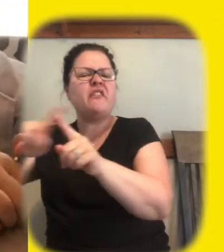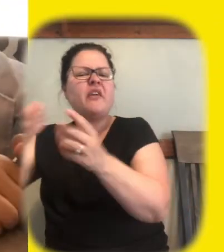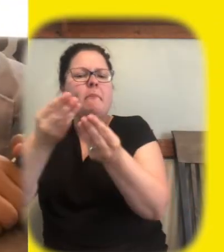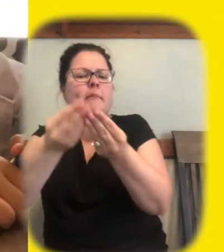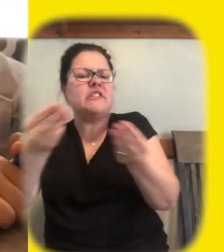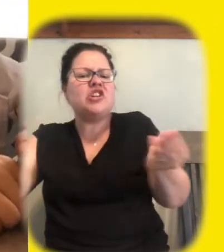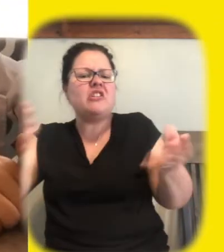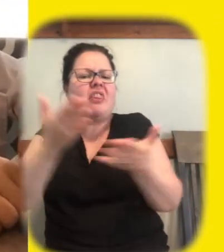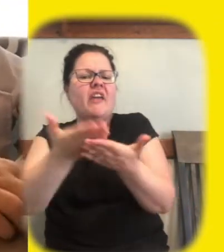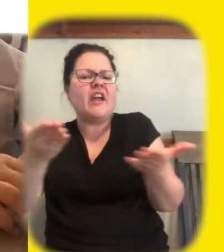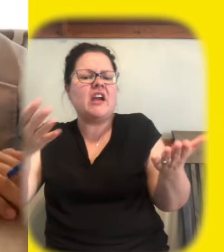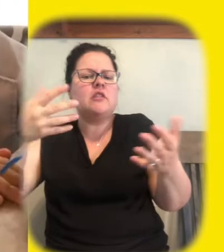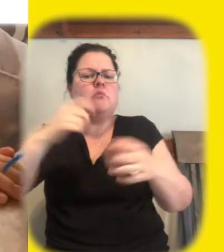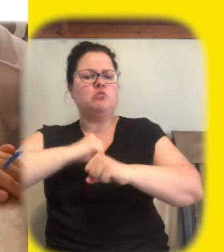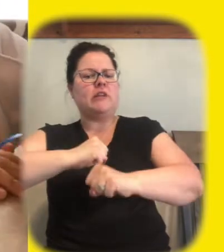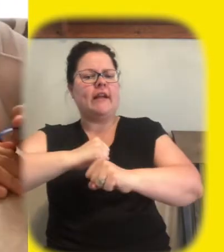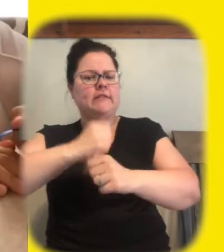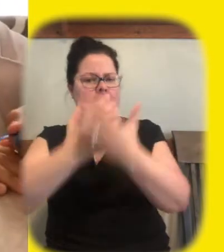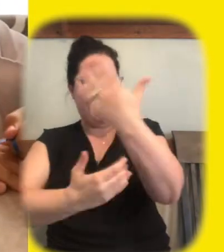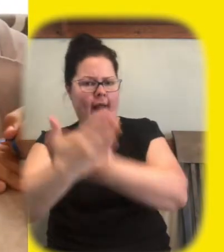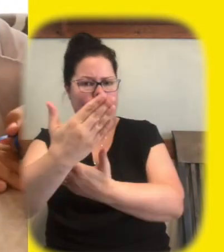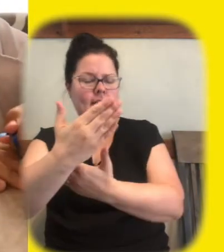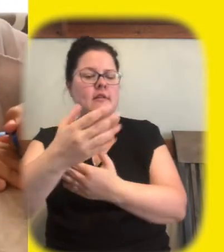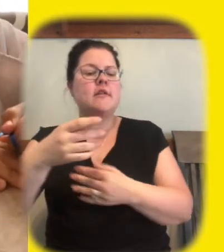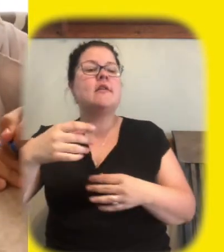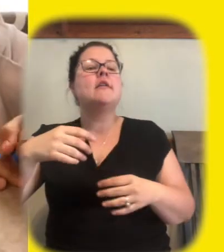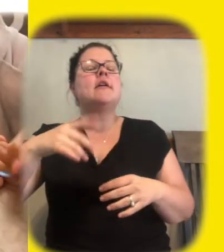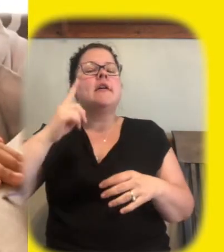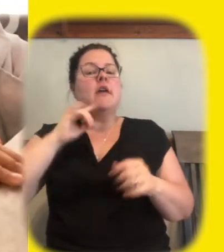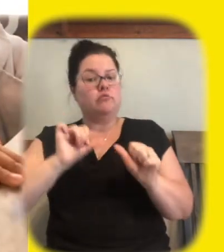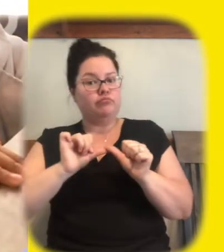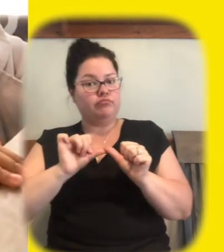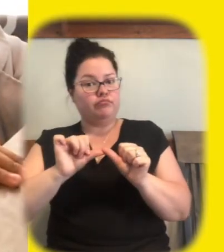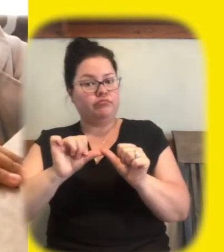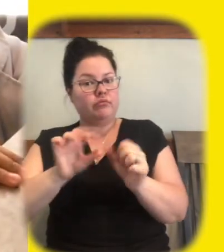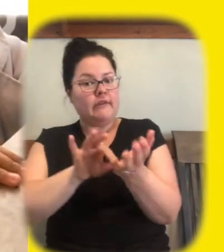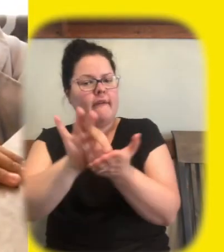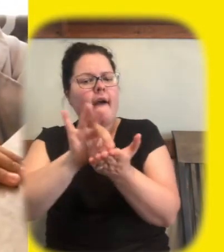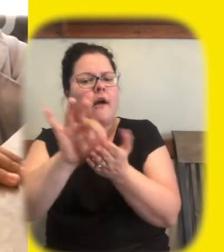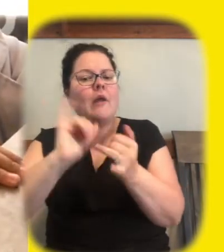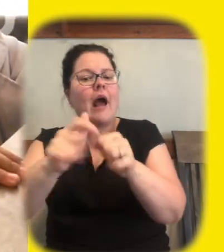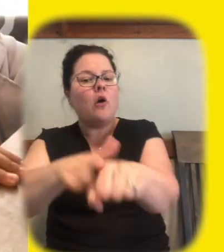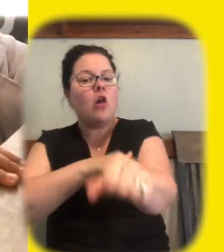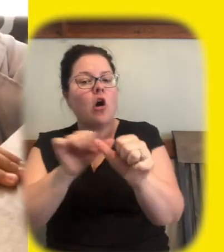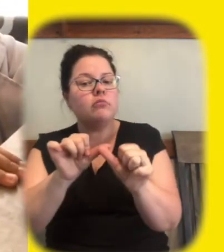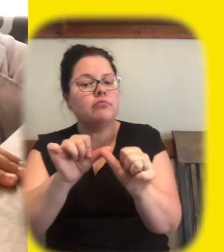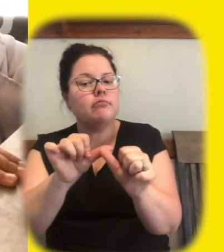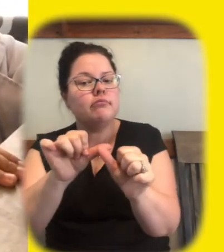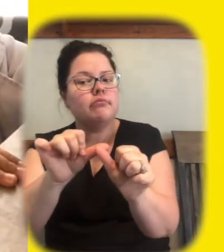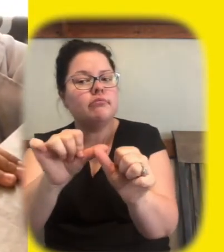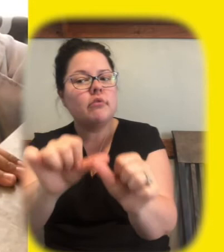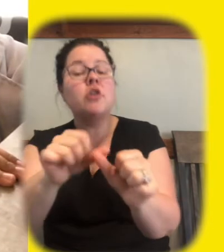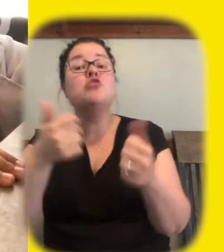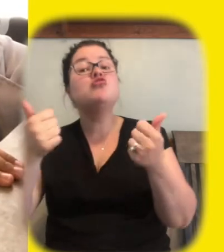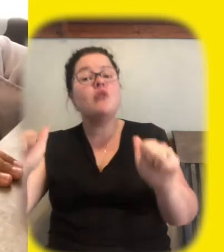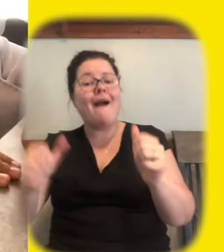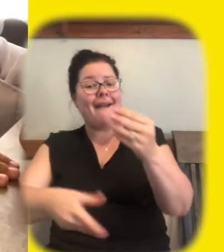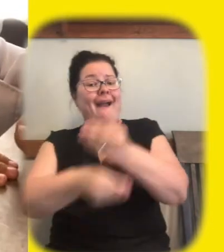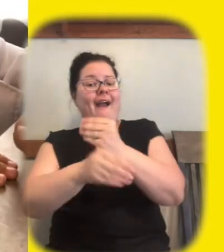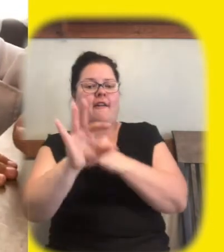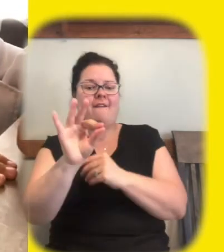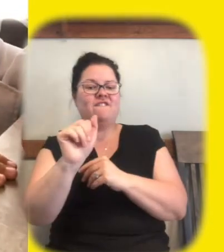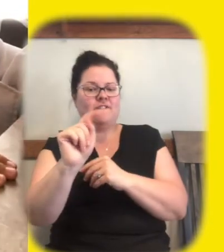see how long you last with different types of insulation including if you can a layer of some type of fat